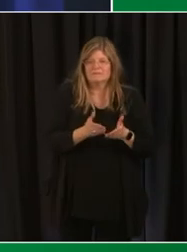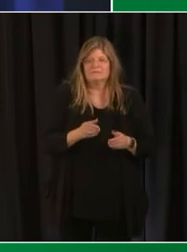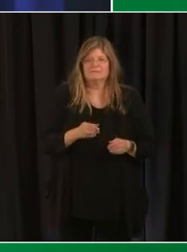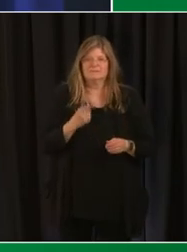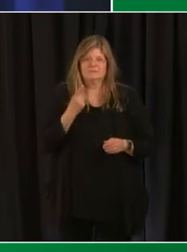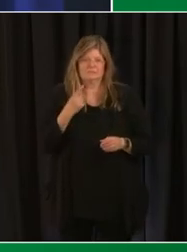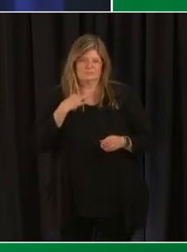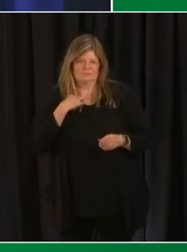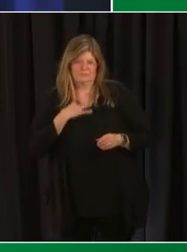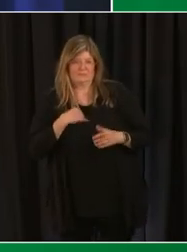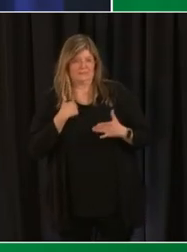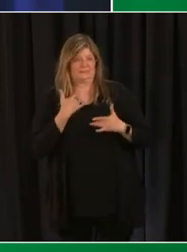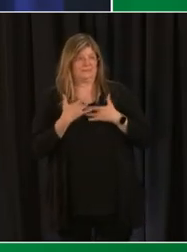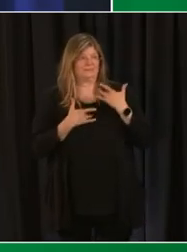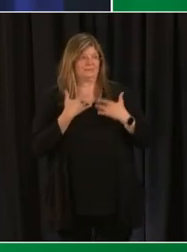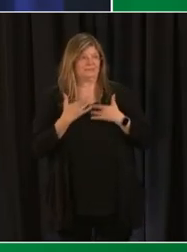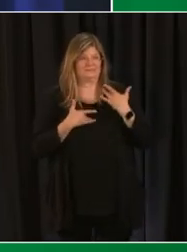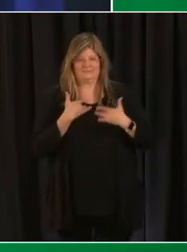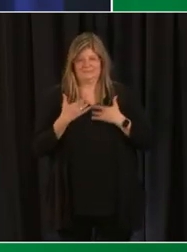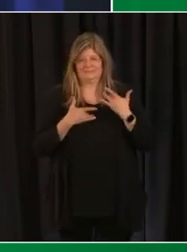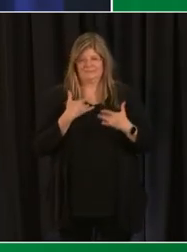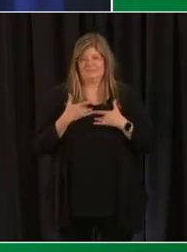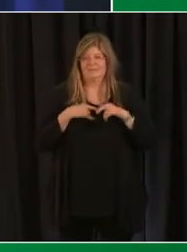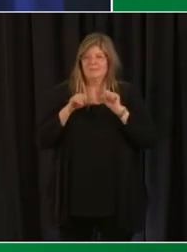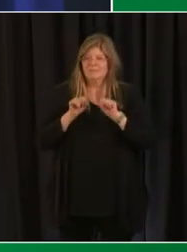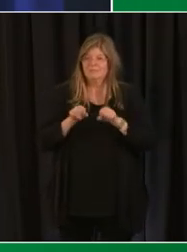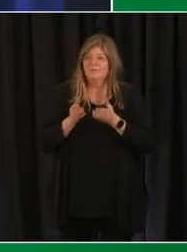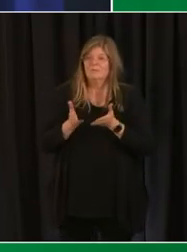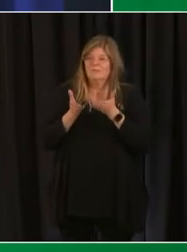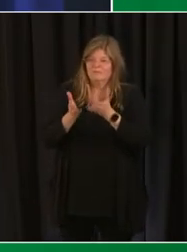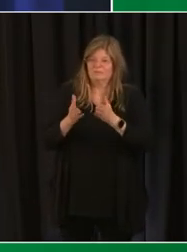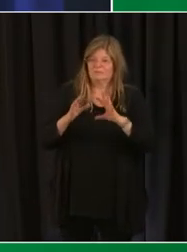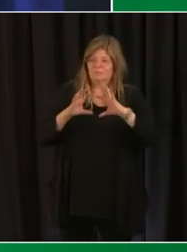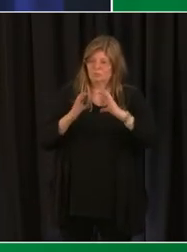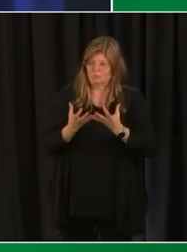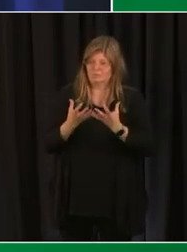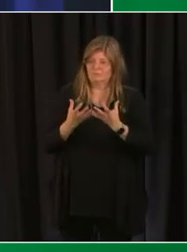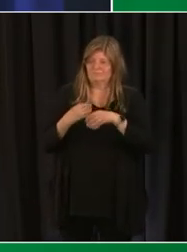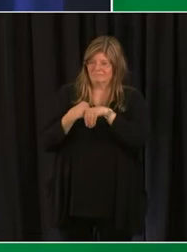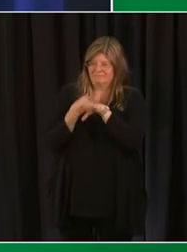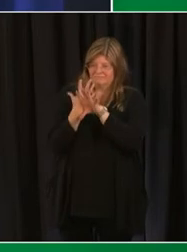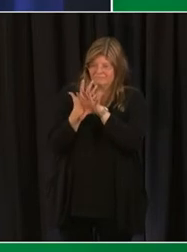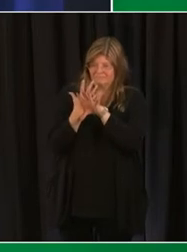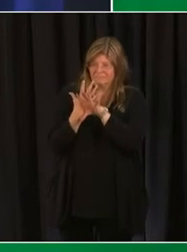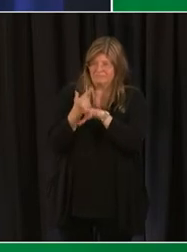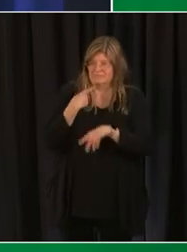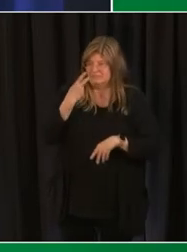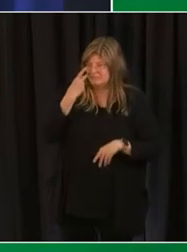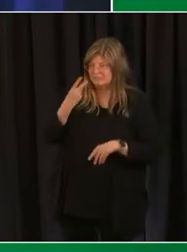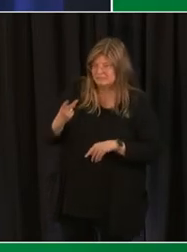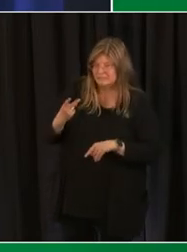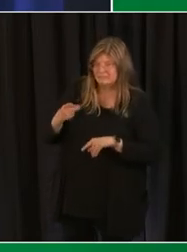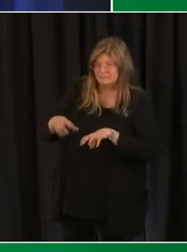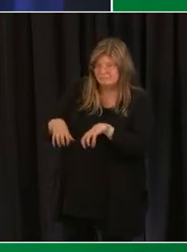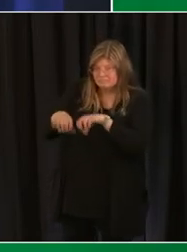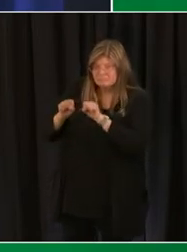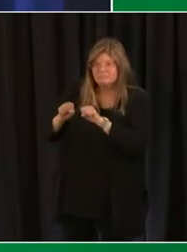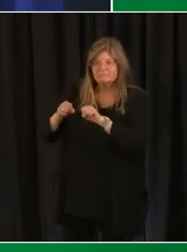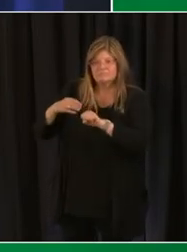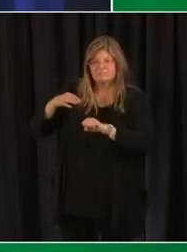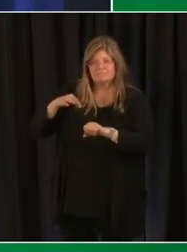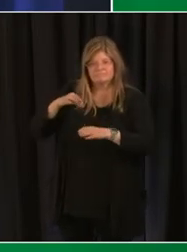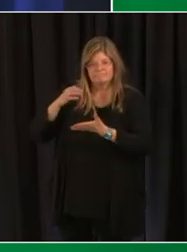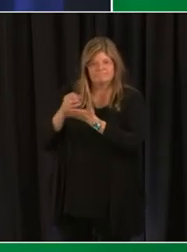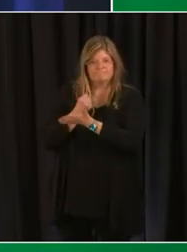of the benefits though that we're excited about of the ability to offer courses remotely is we've seen students uh take take advantage